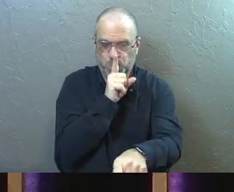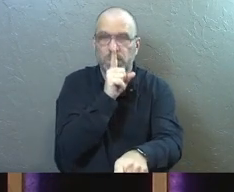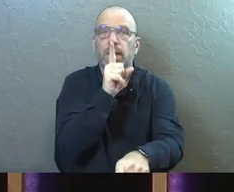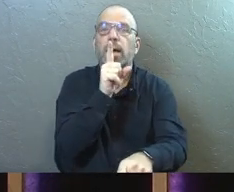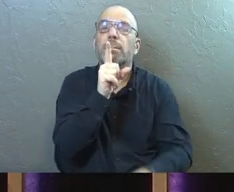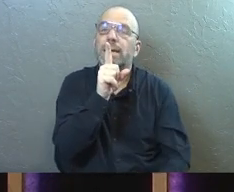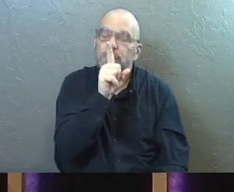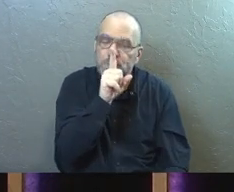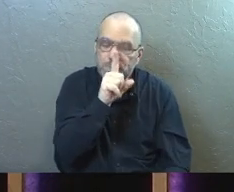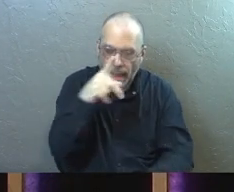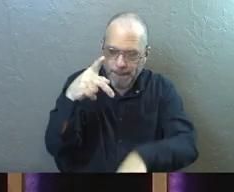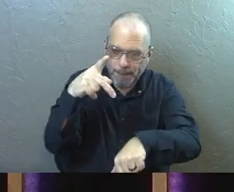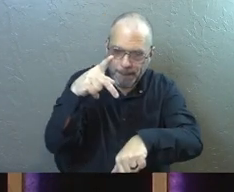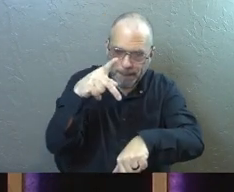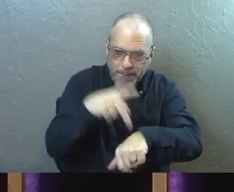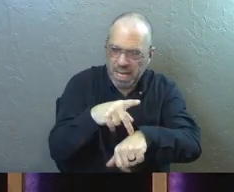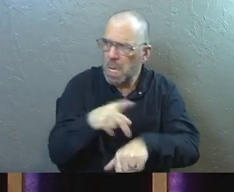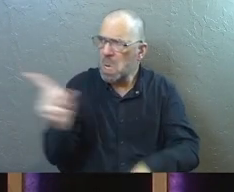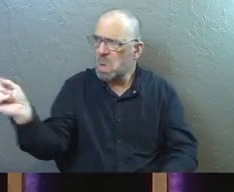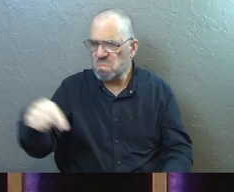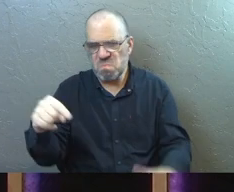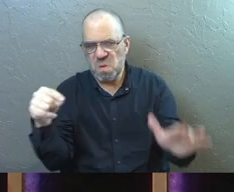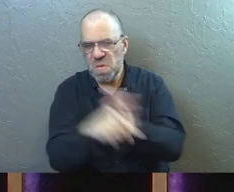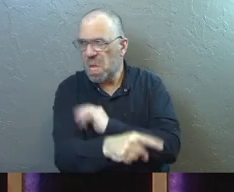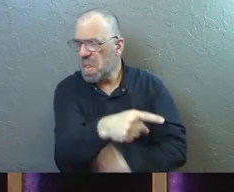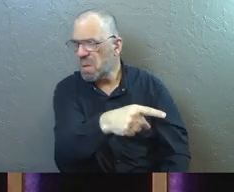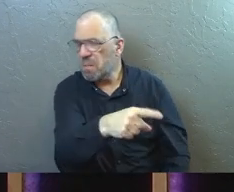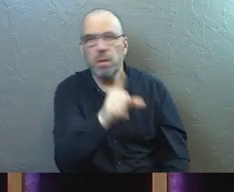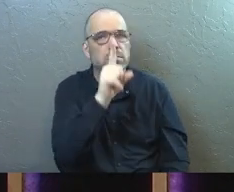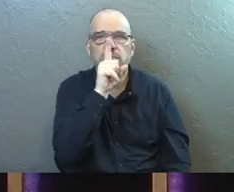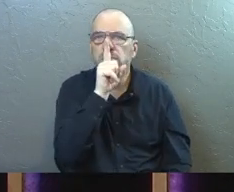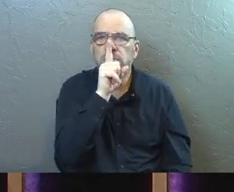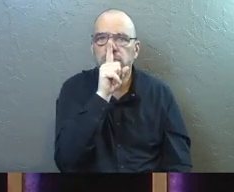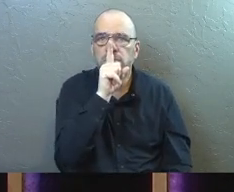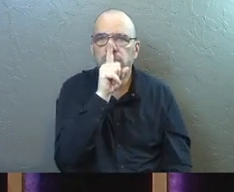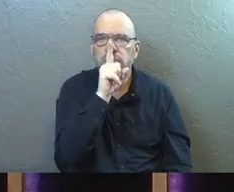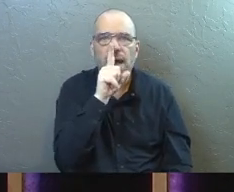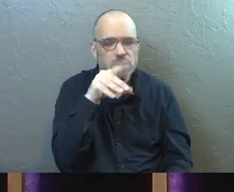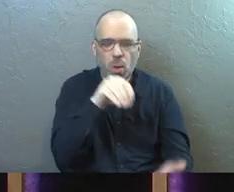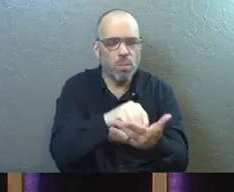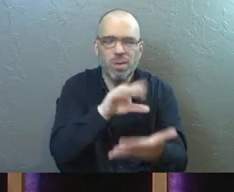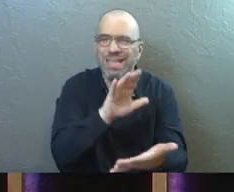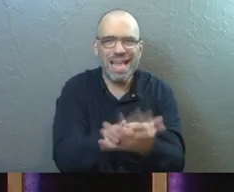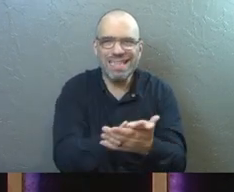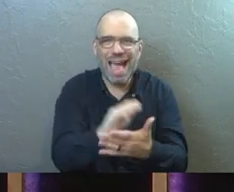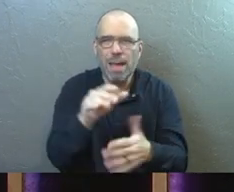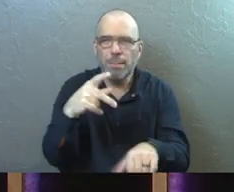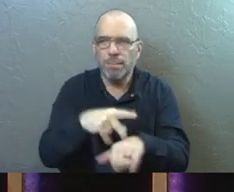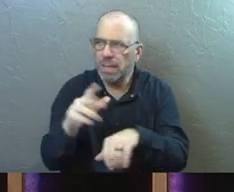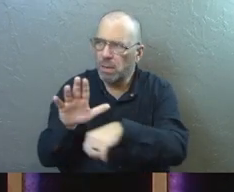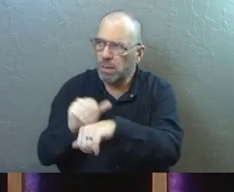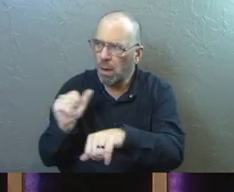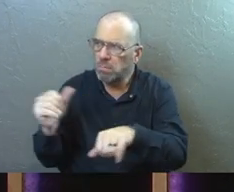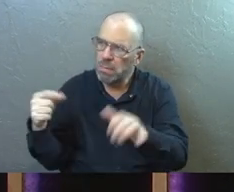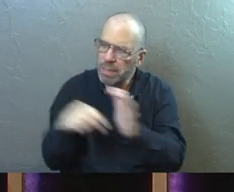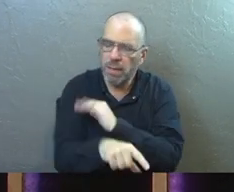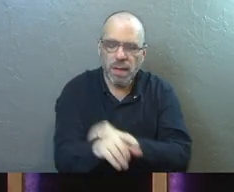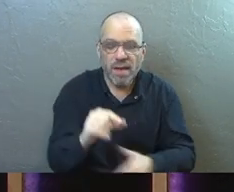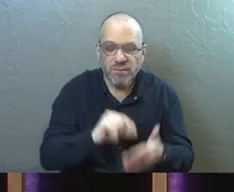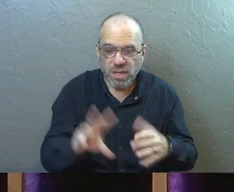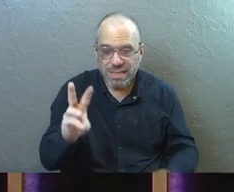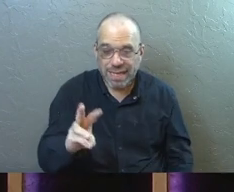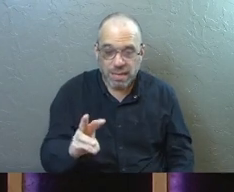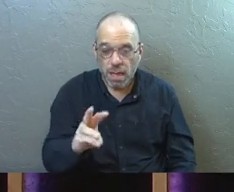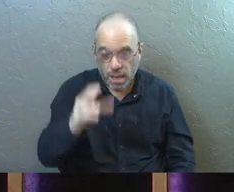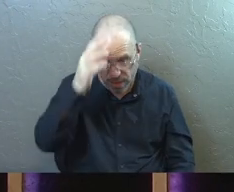not said that Peter issued a kill command over him. So please don't put that there. Verse six, then